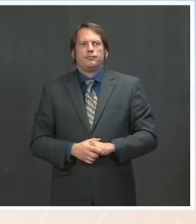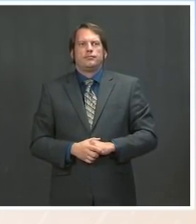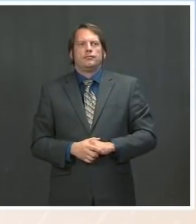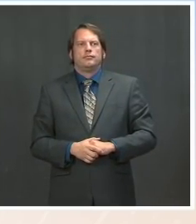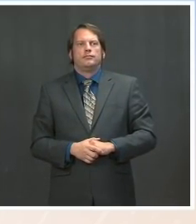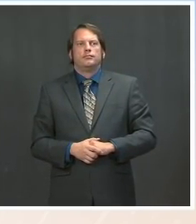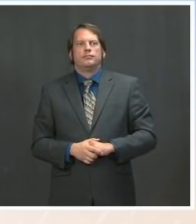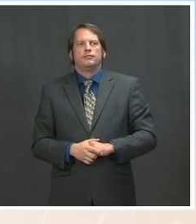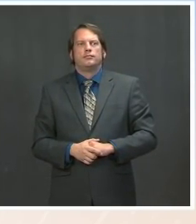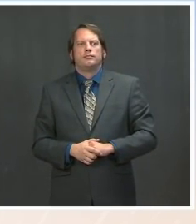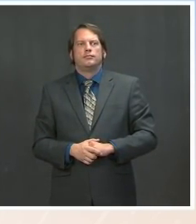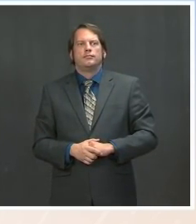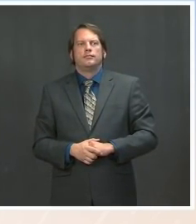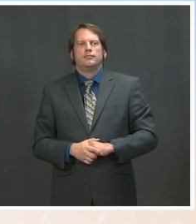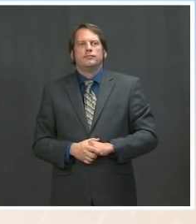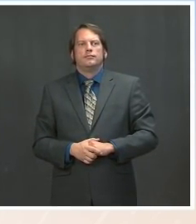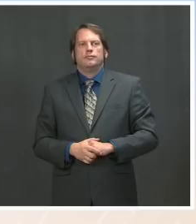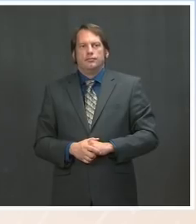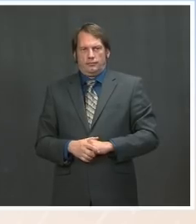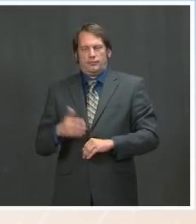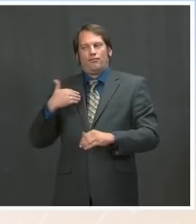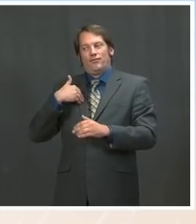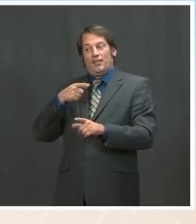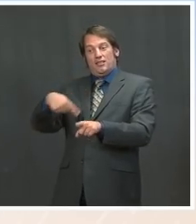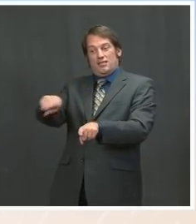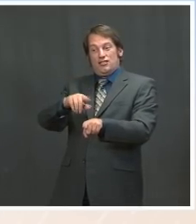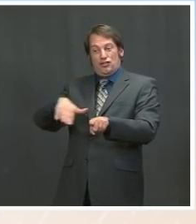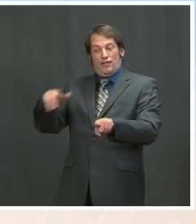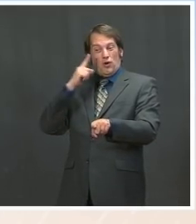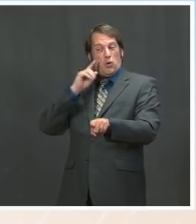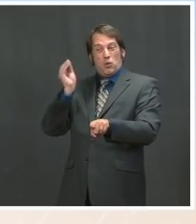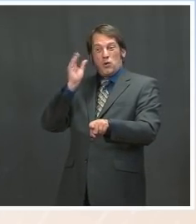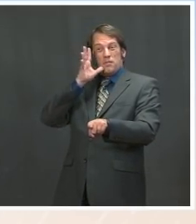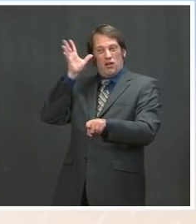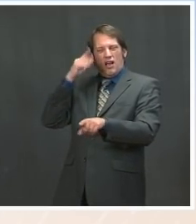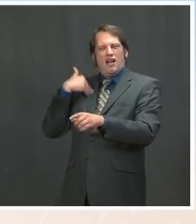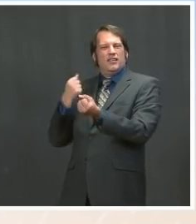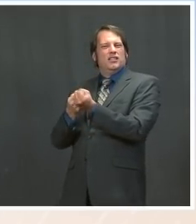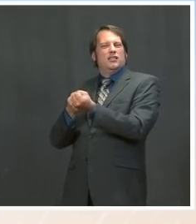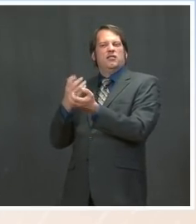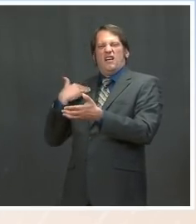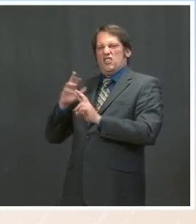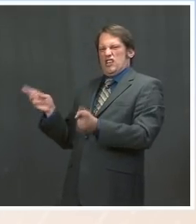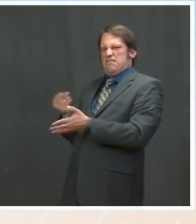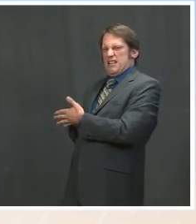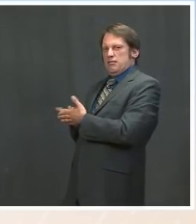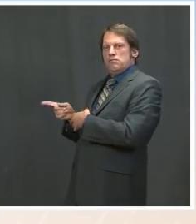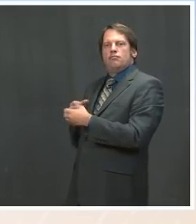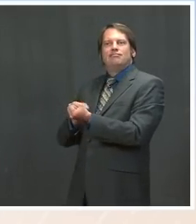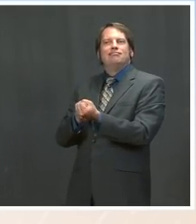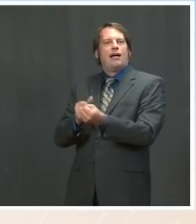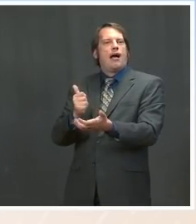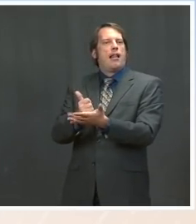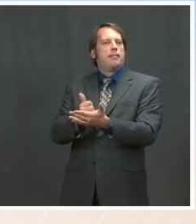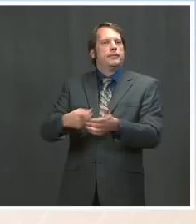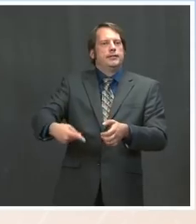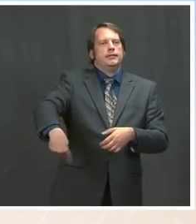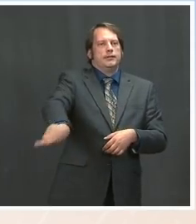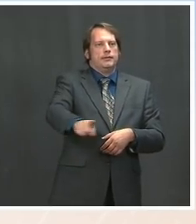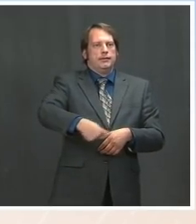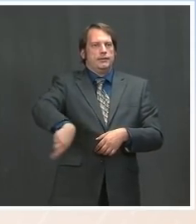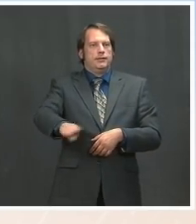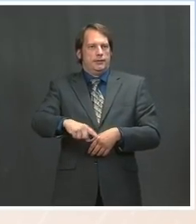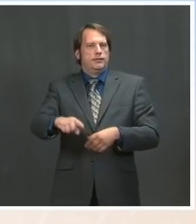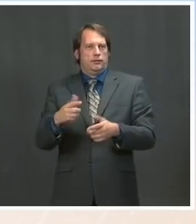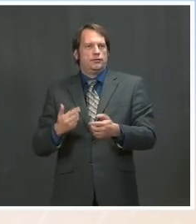is — there are questions and have been assessments about reprogramming of funds and how we can address both at the same time. And certainly, that